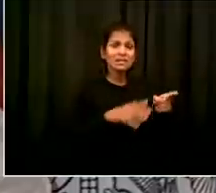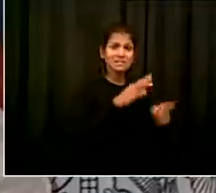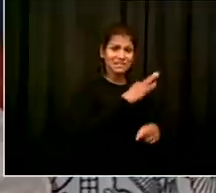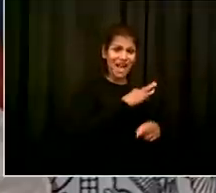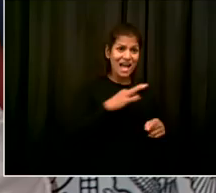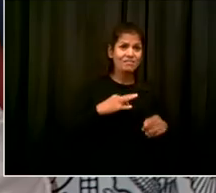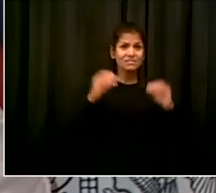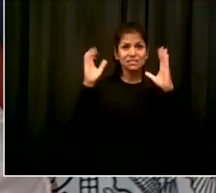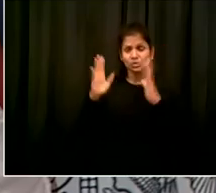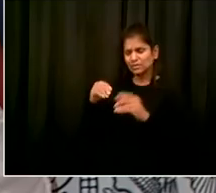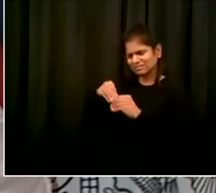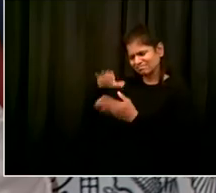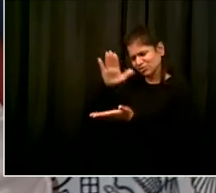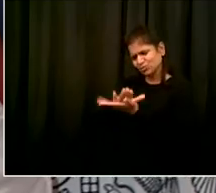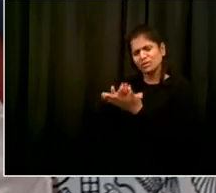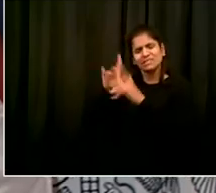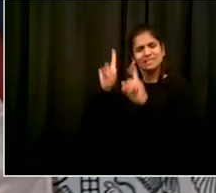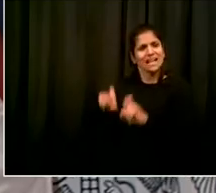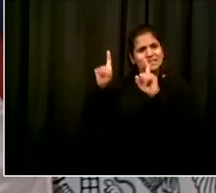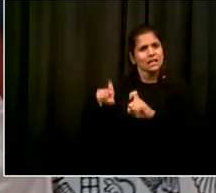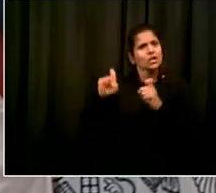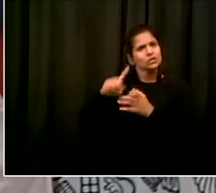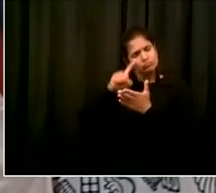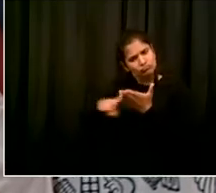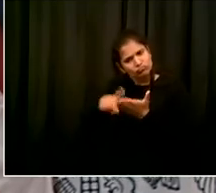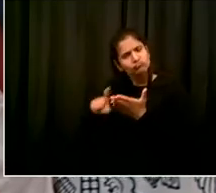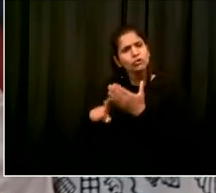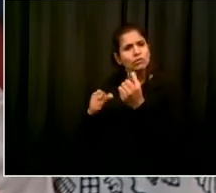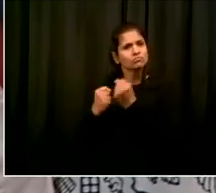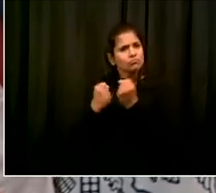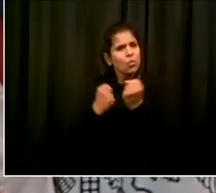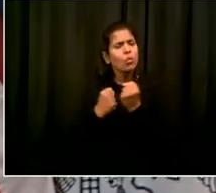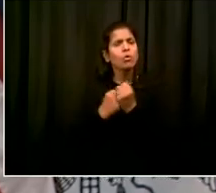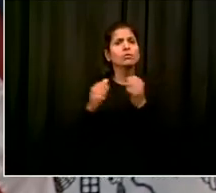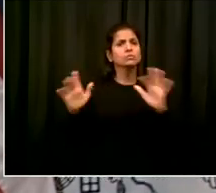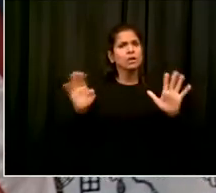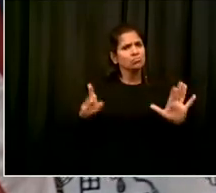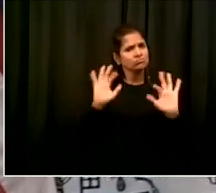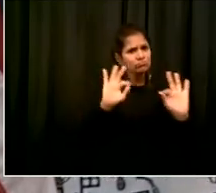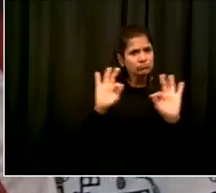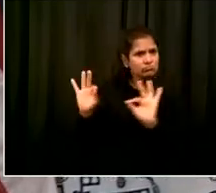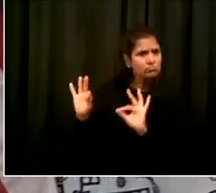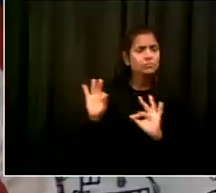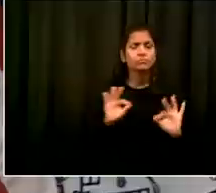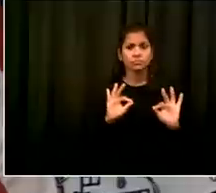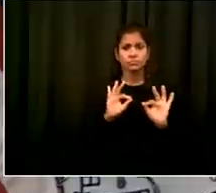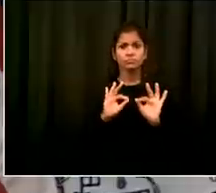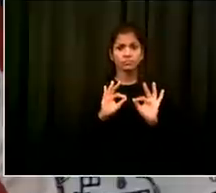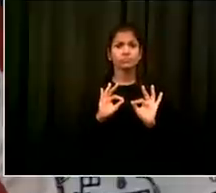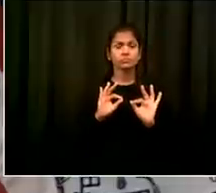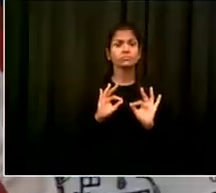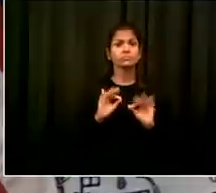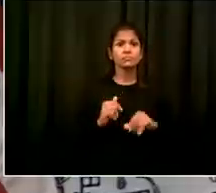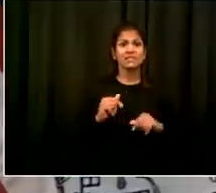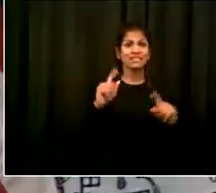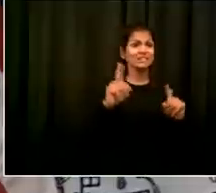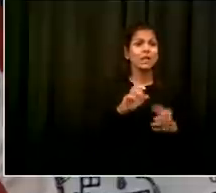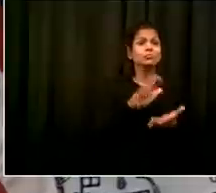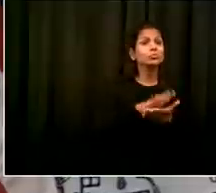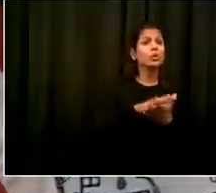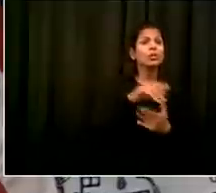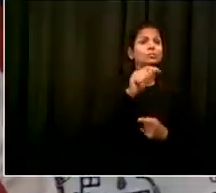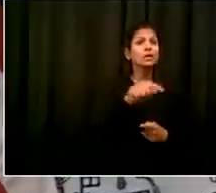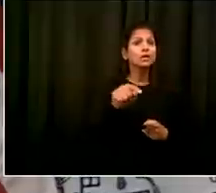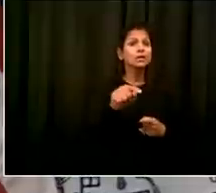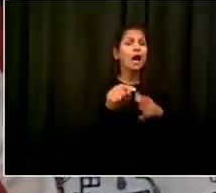the schools mobile vans we can set up testing tents some schools actually are right next to clinics we can use those clinics so